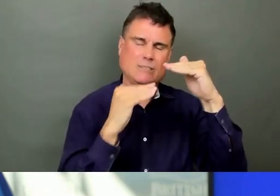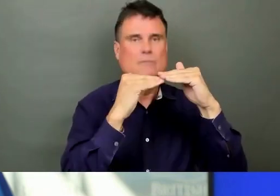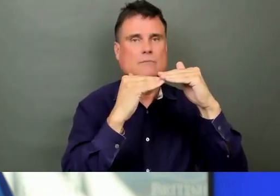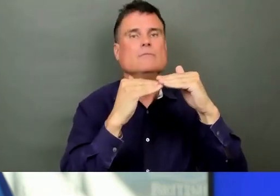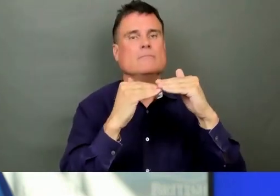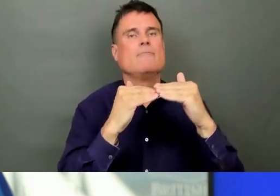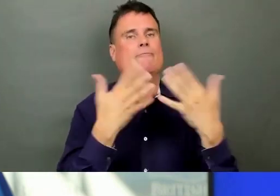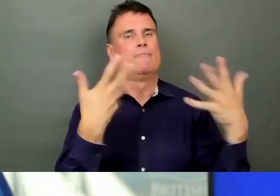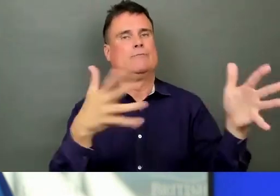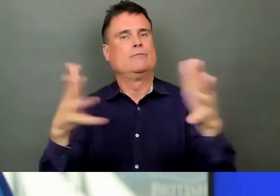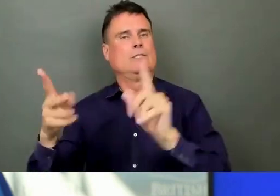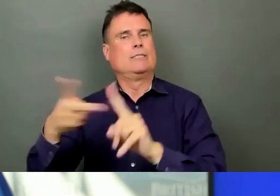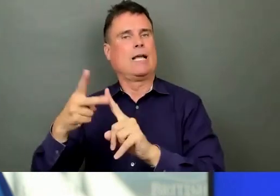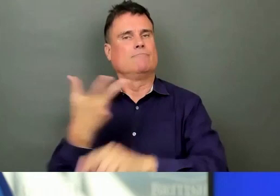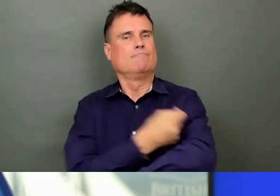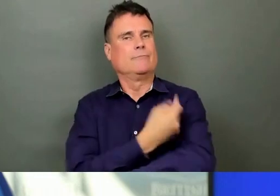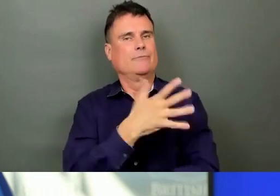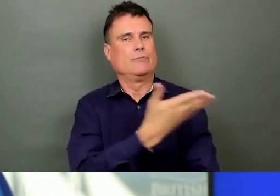Hello, ministers.